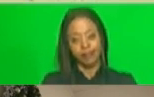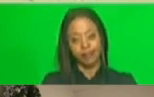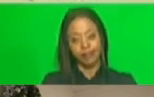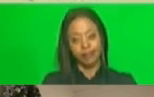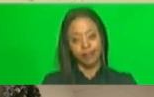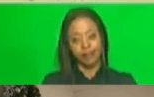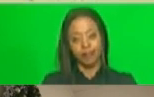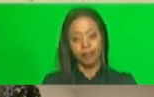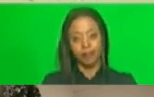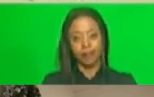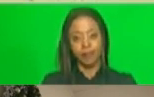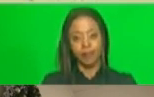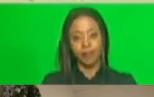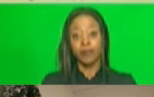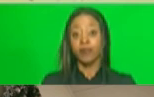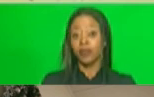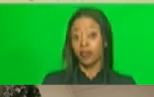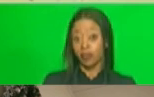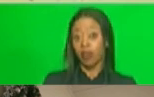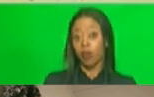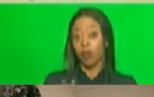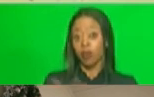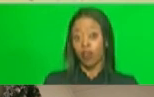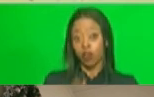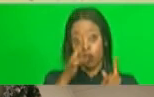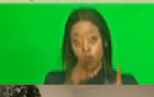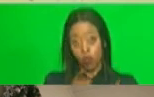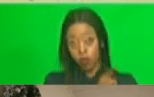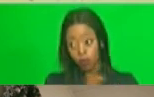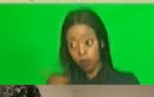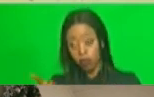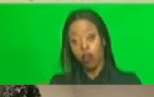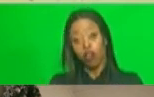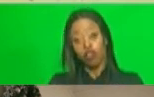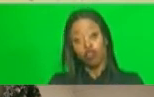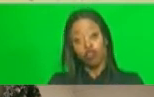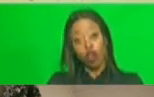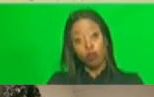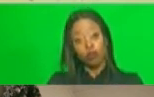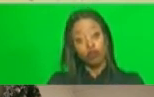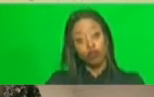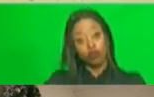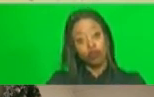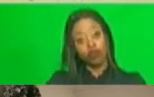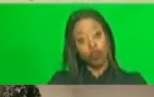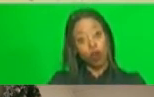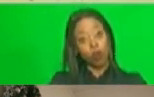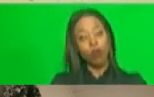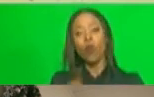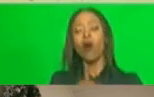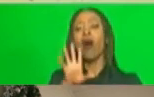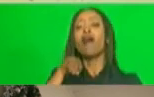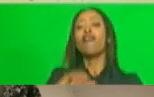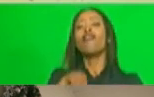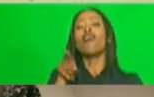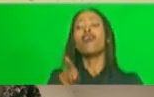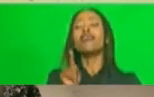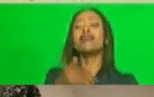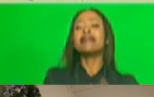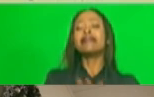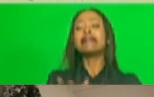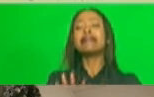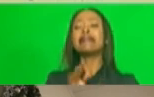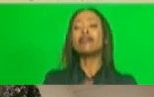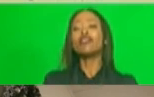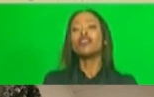have directed that there's parser shops, which have been implicated in the deaths of children,